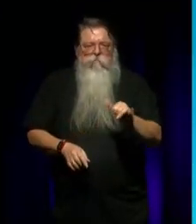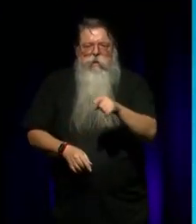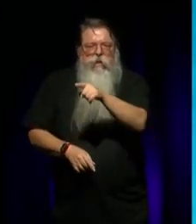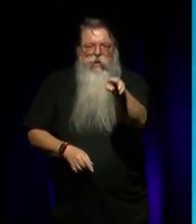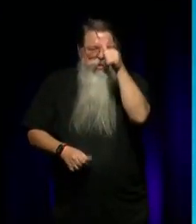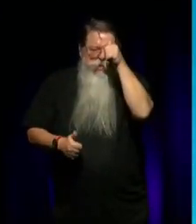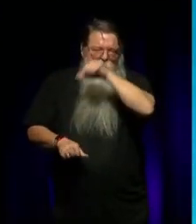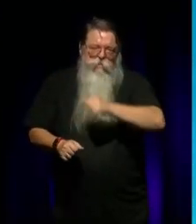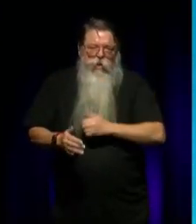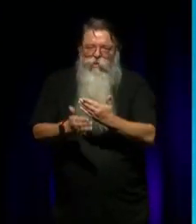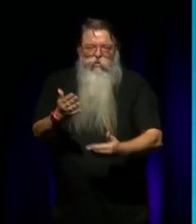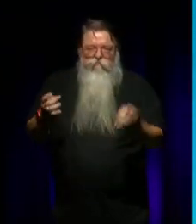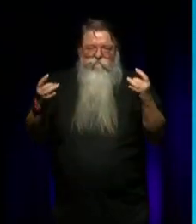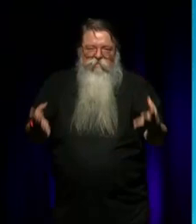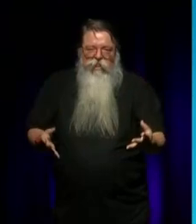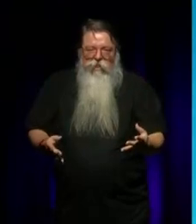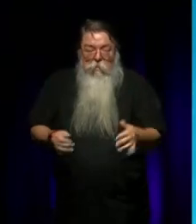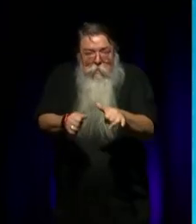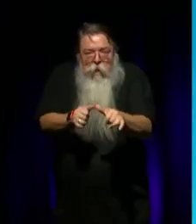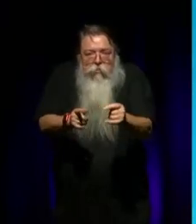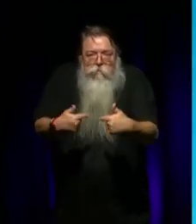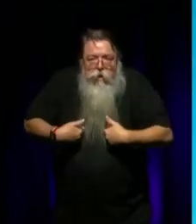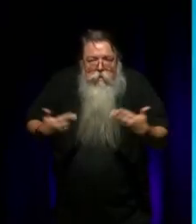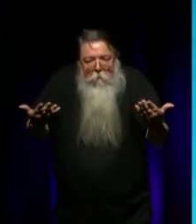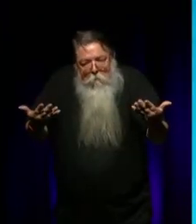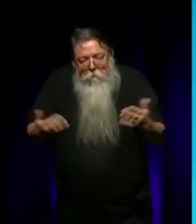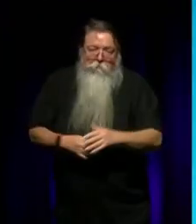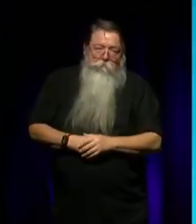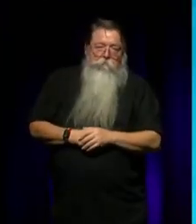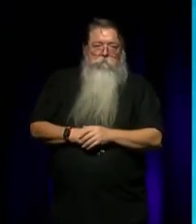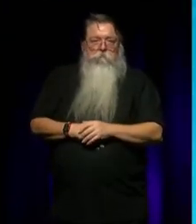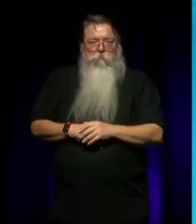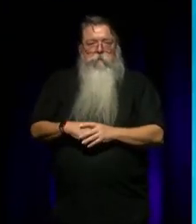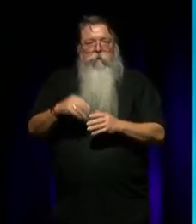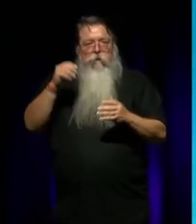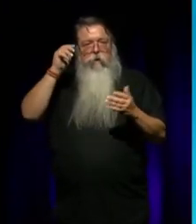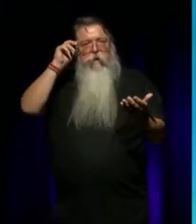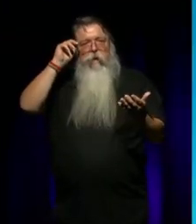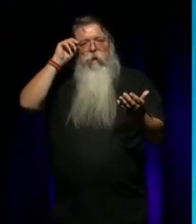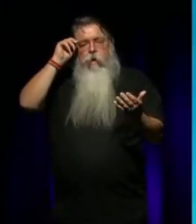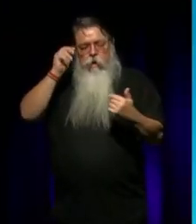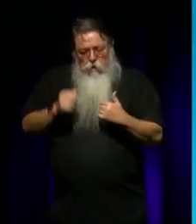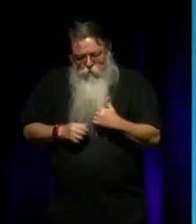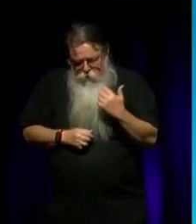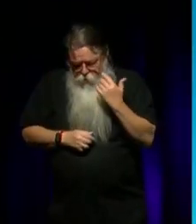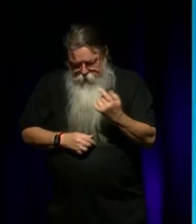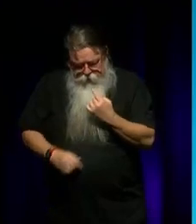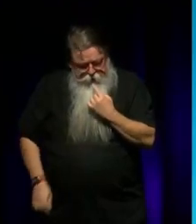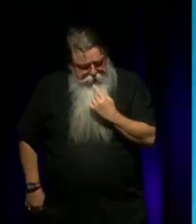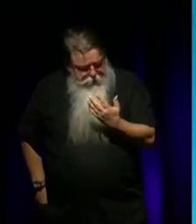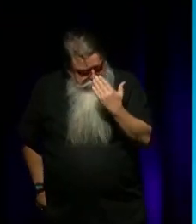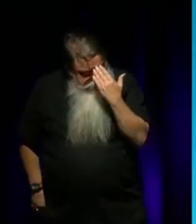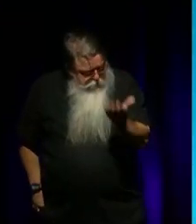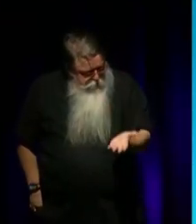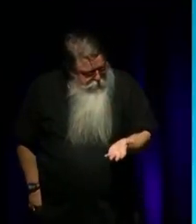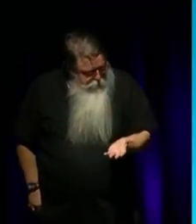Well, not really, but look, I've just always said, I don't know, something